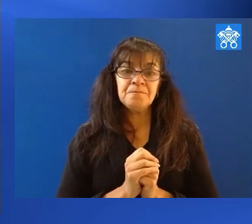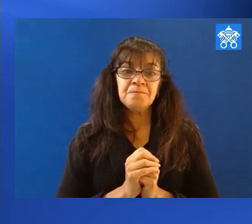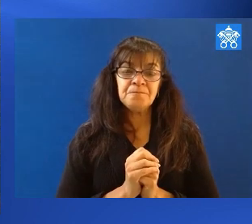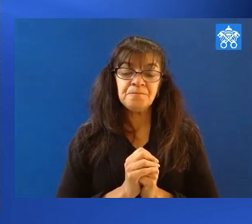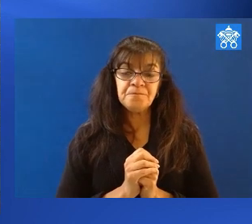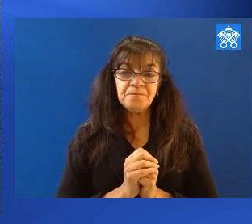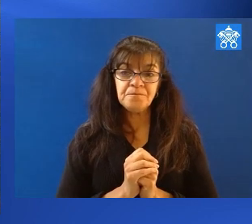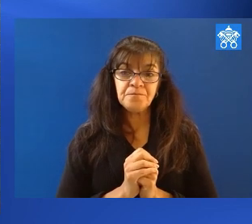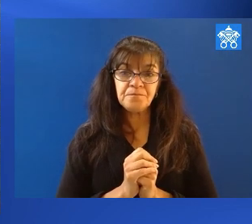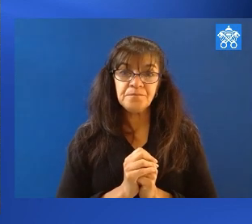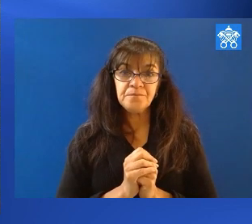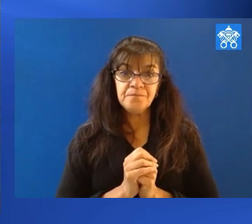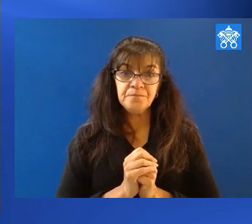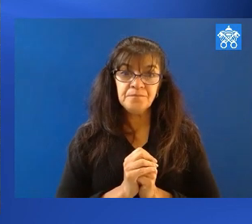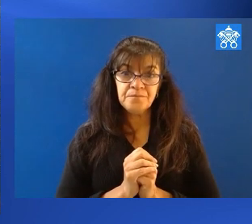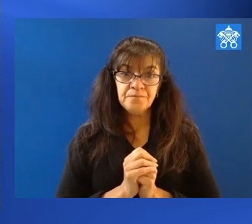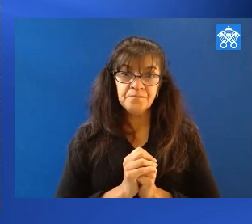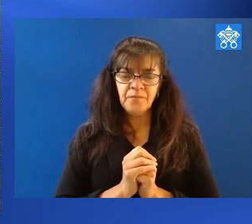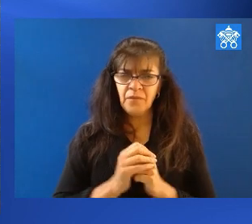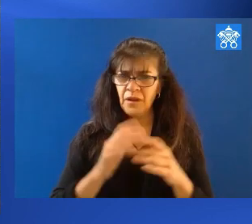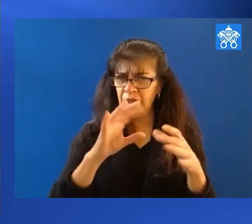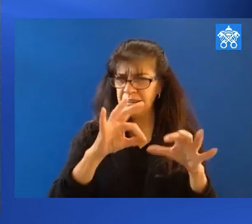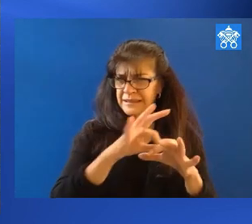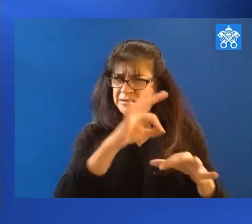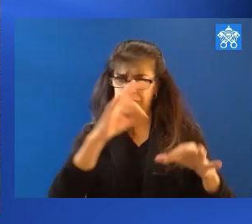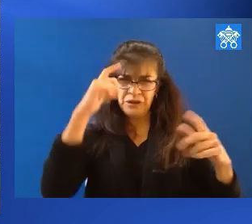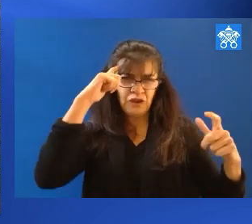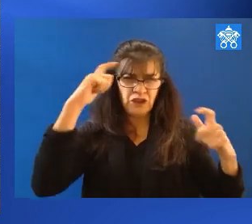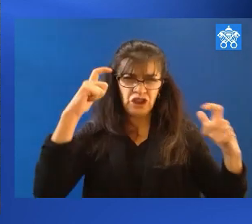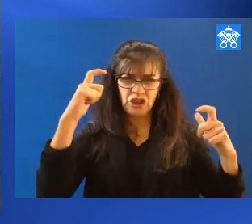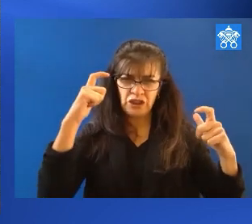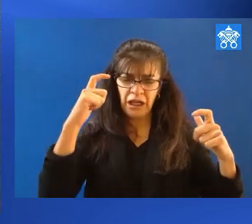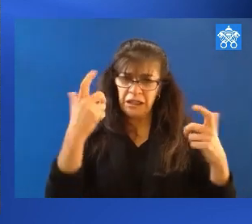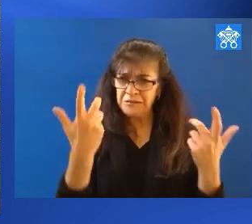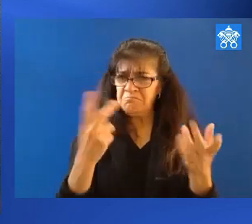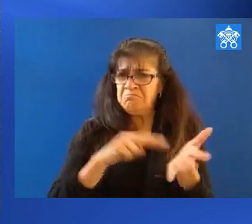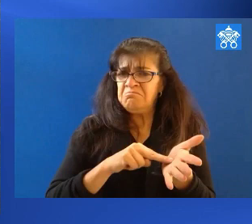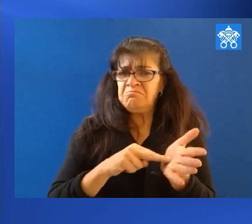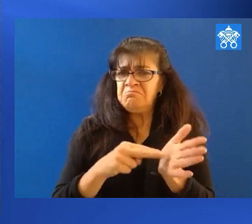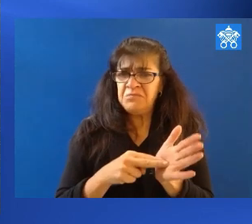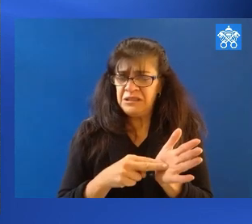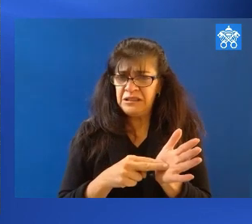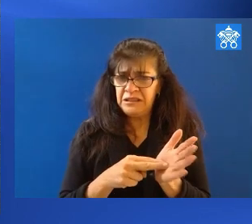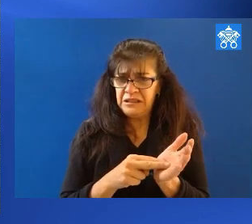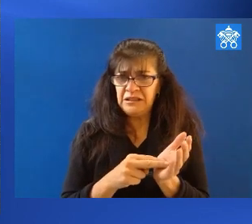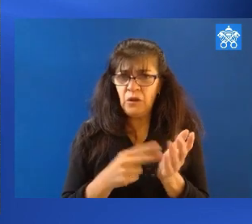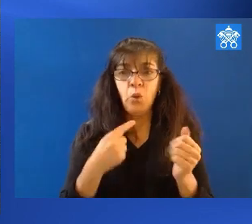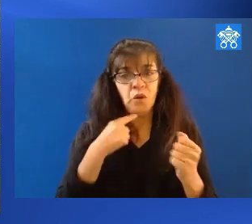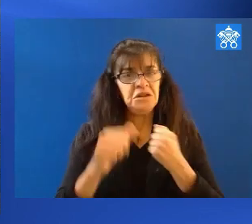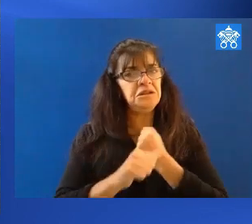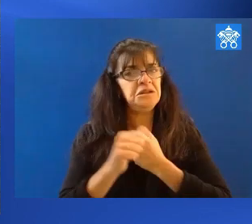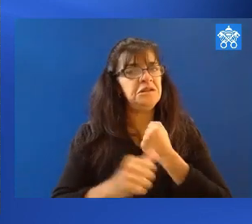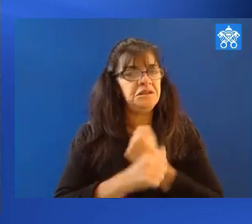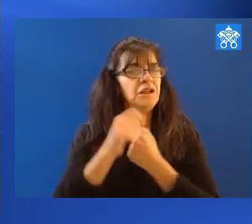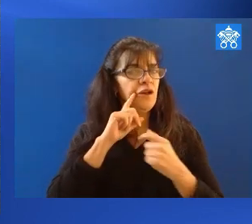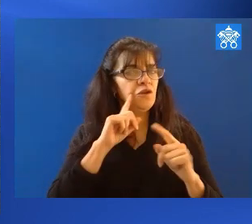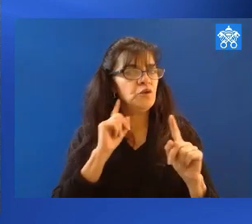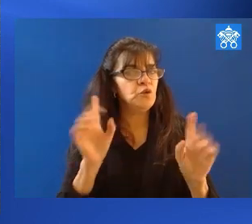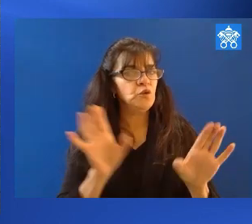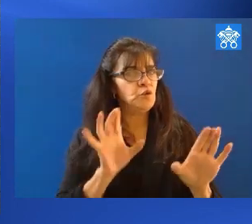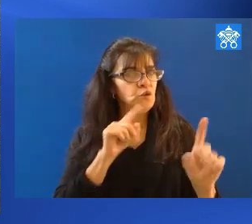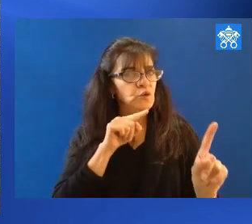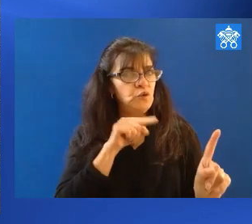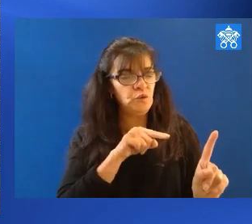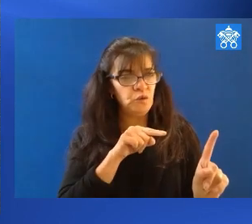Why do you speak us about spiritual arrogance? Because all of us are in danger of following in this.